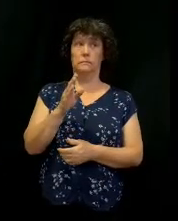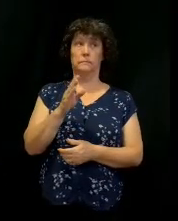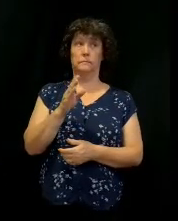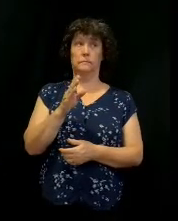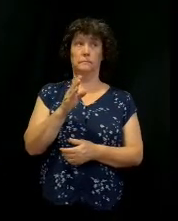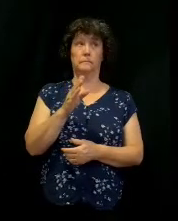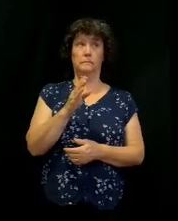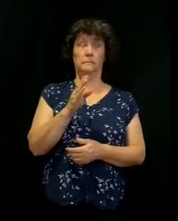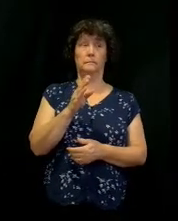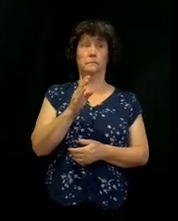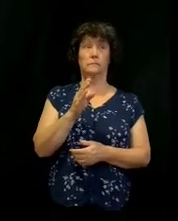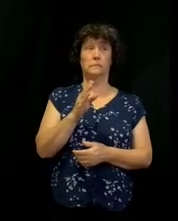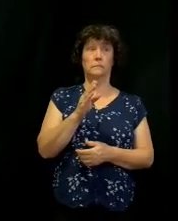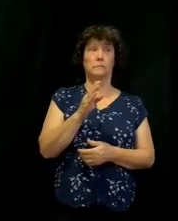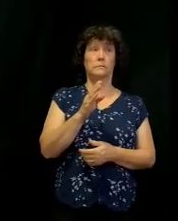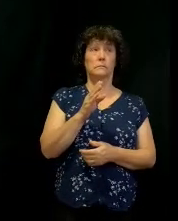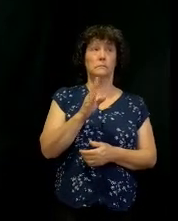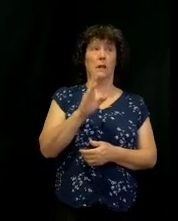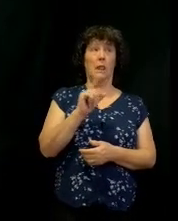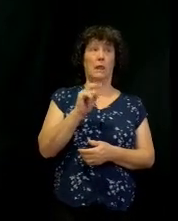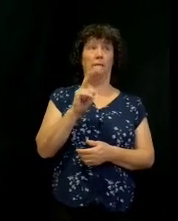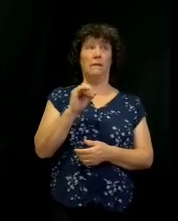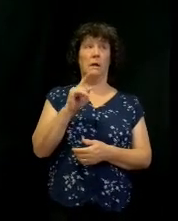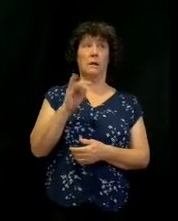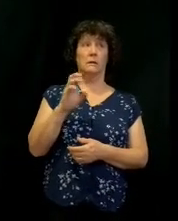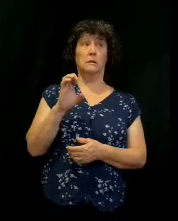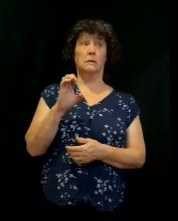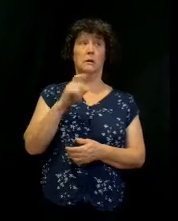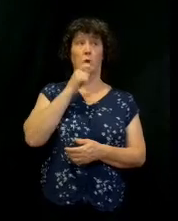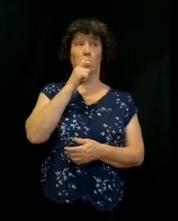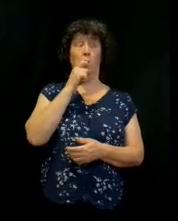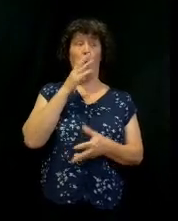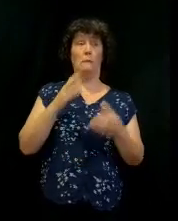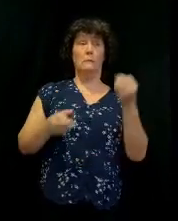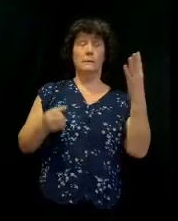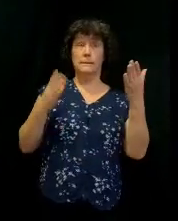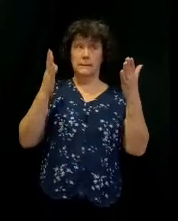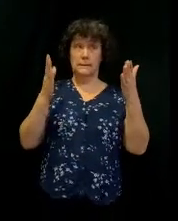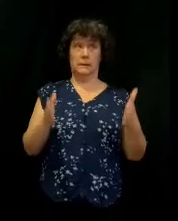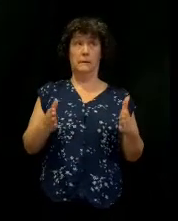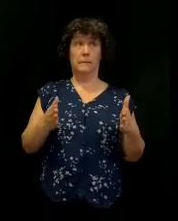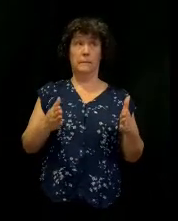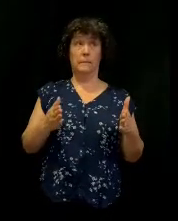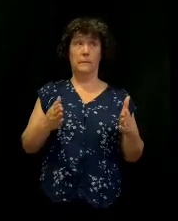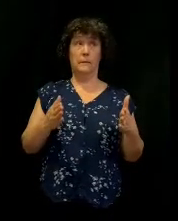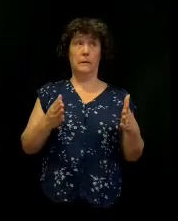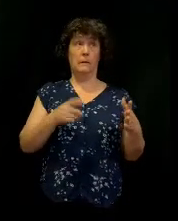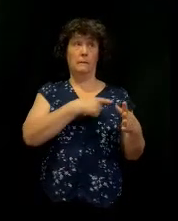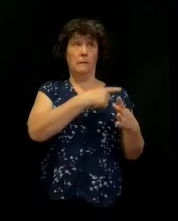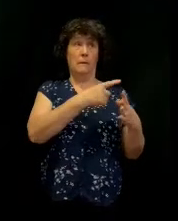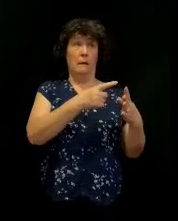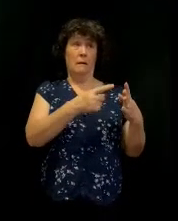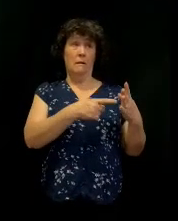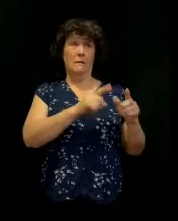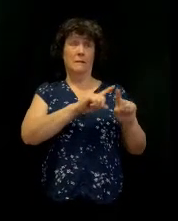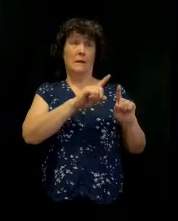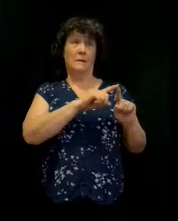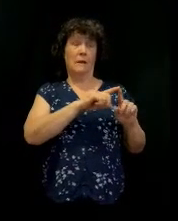Selah. And the Levites, who were the singers, all those of Asaph and